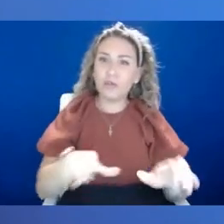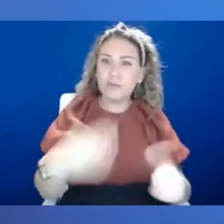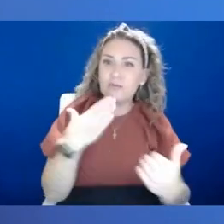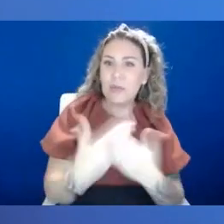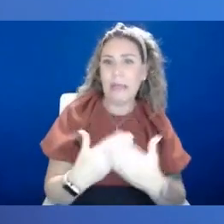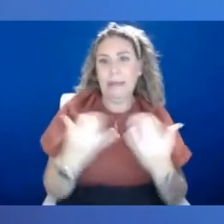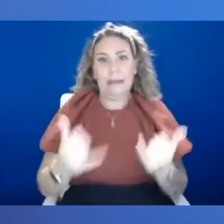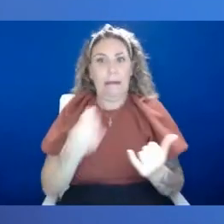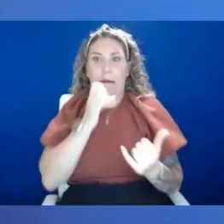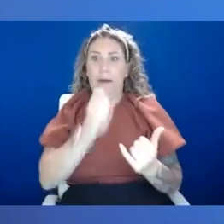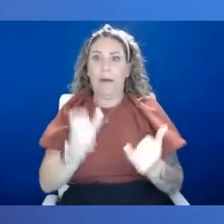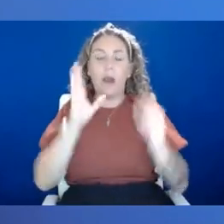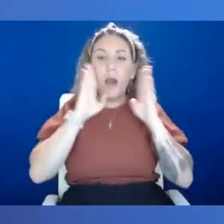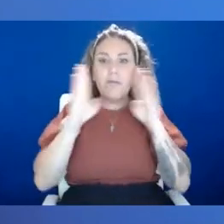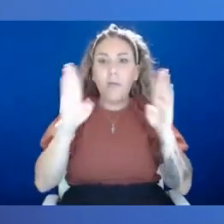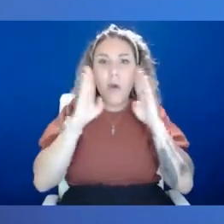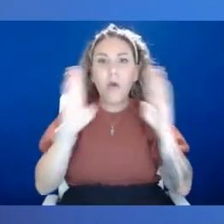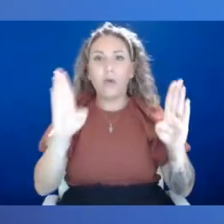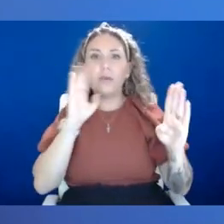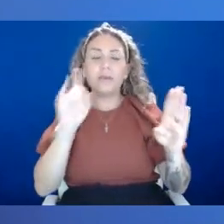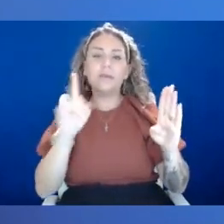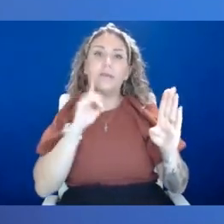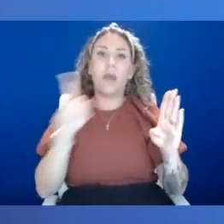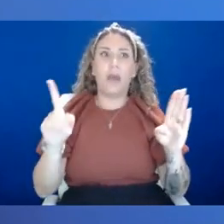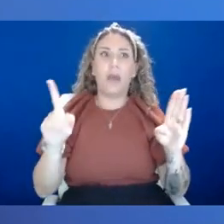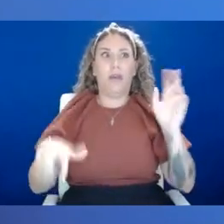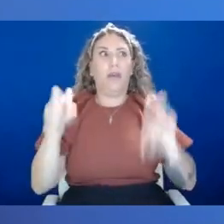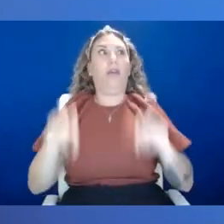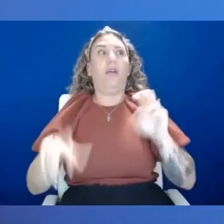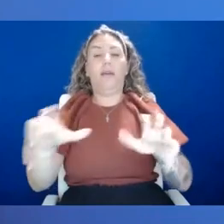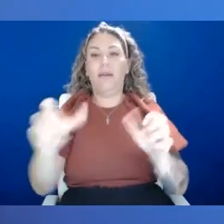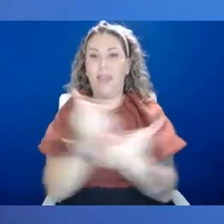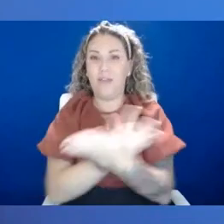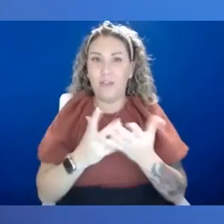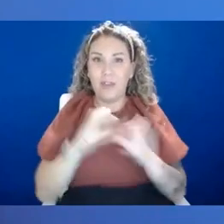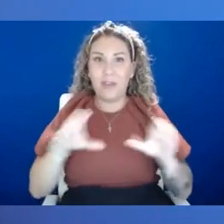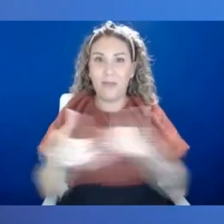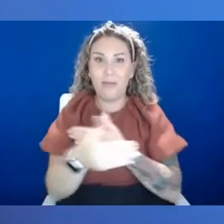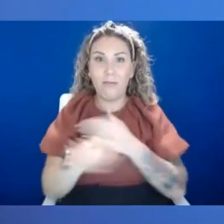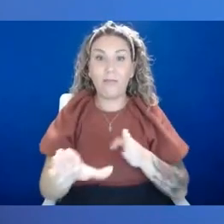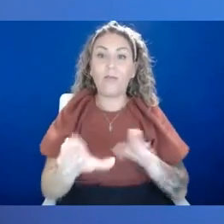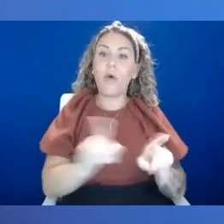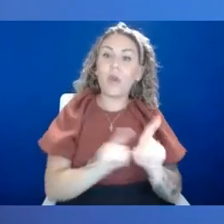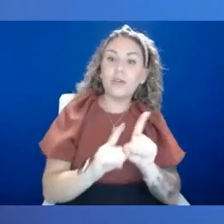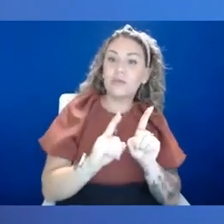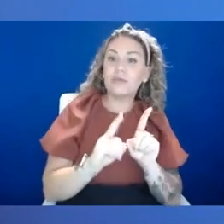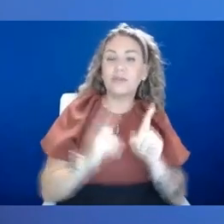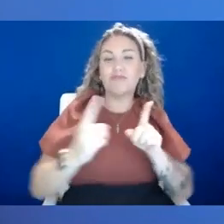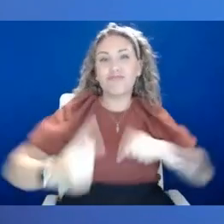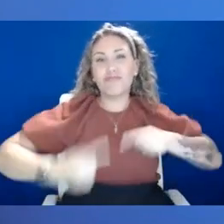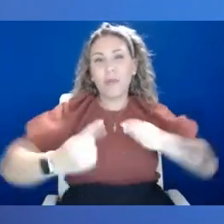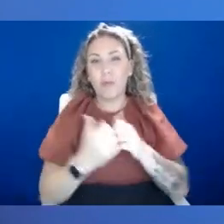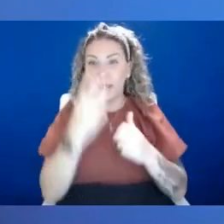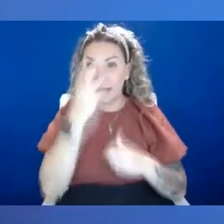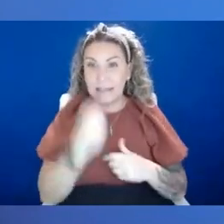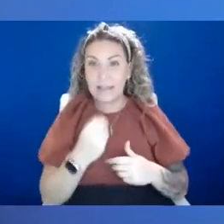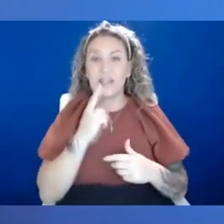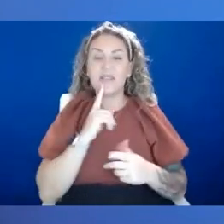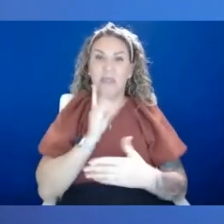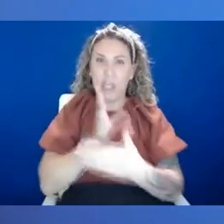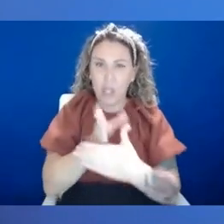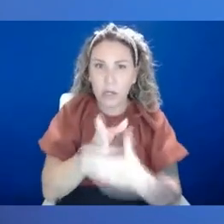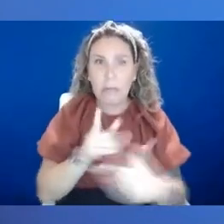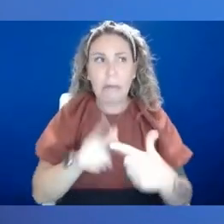bouncing off the walls in classrooms, things like that. We also see difficulties with sleep, irritability, anger, mood